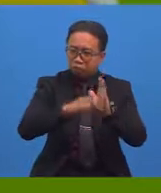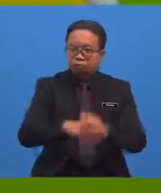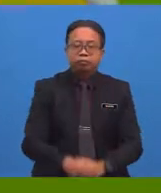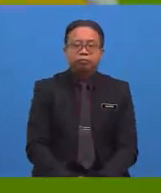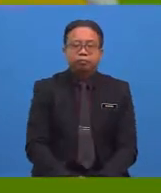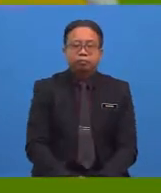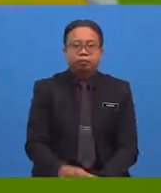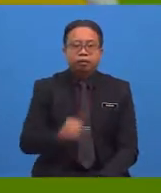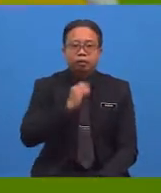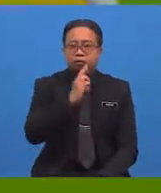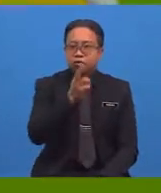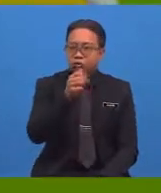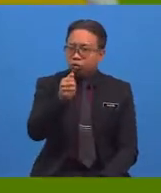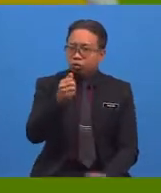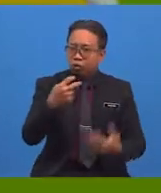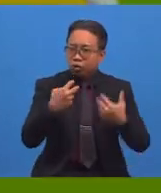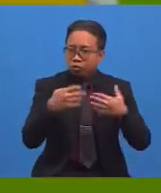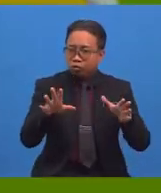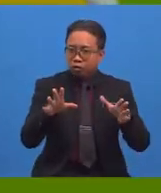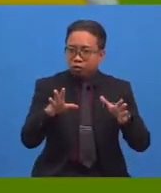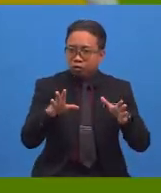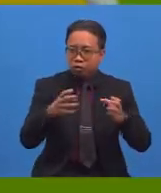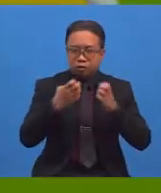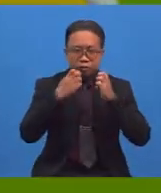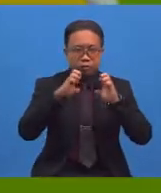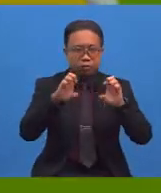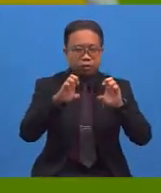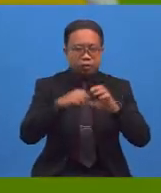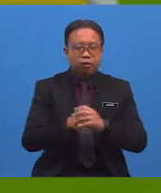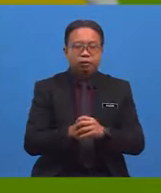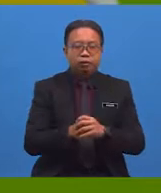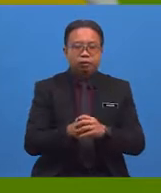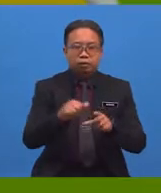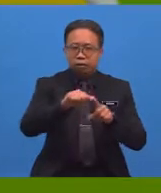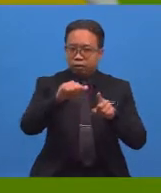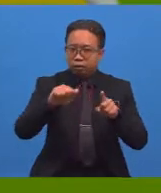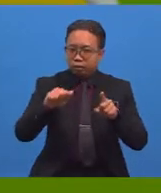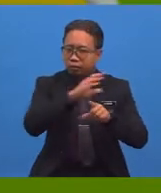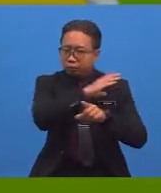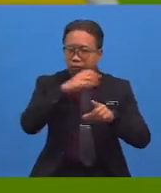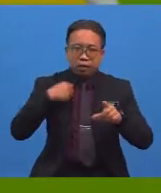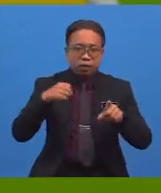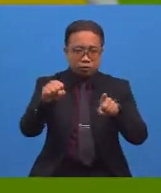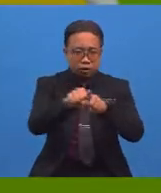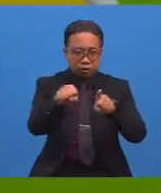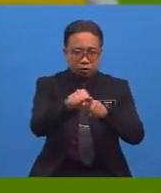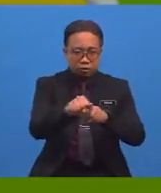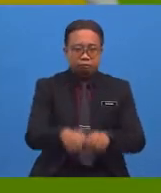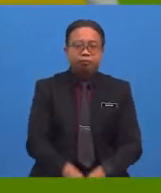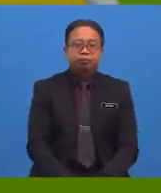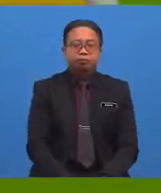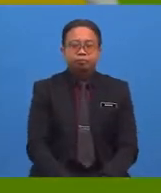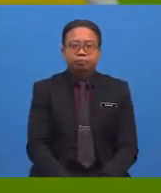I'm sure you're all now an expert in synonym and antonym. Great job, boys and girls.